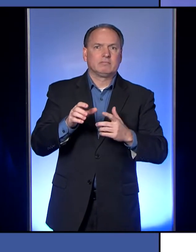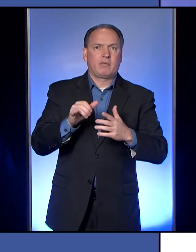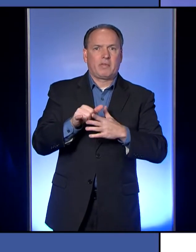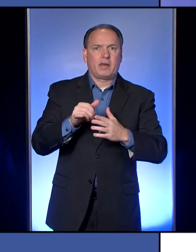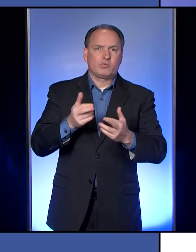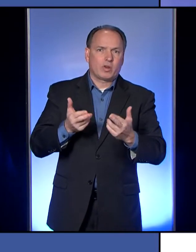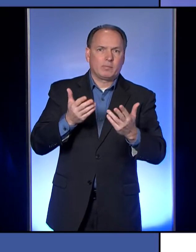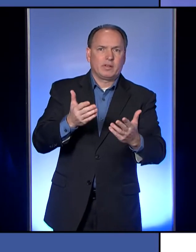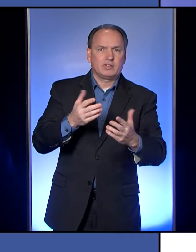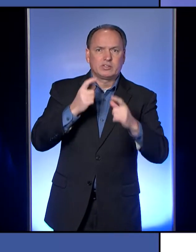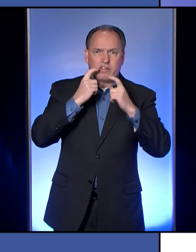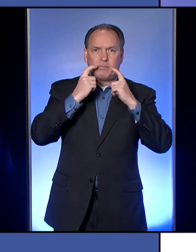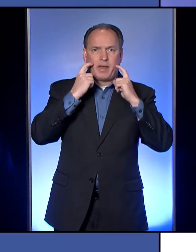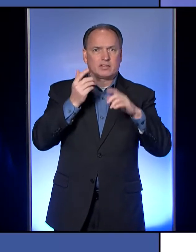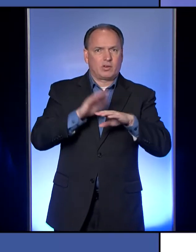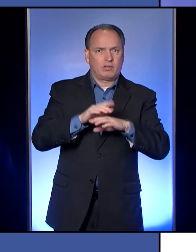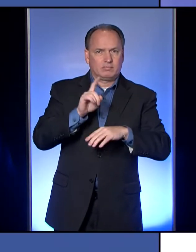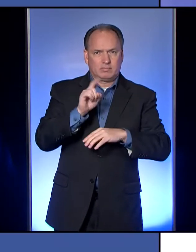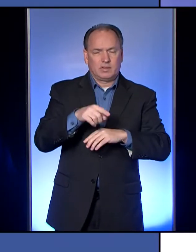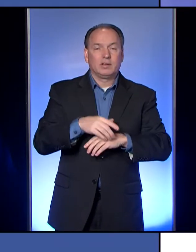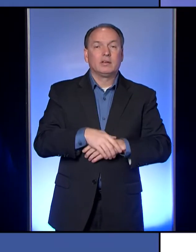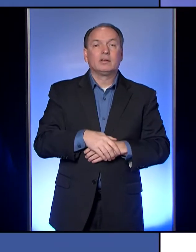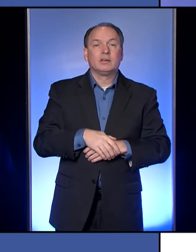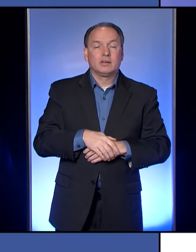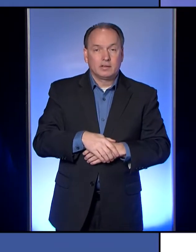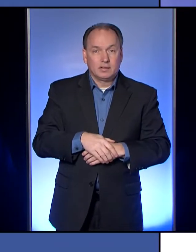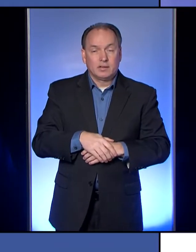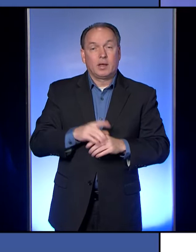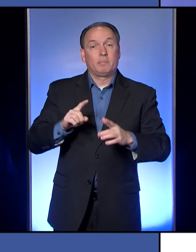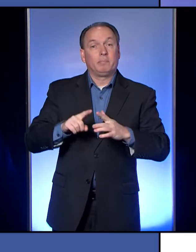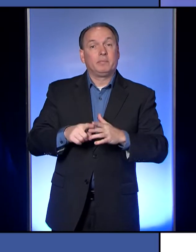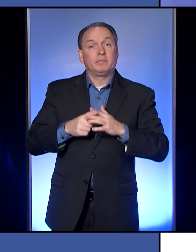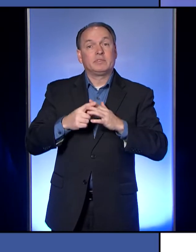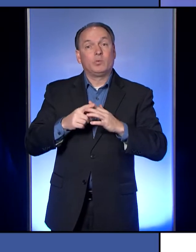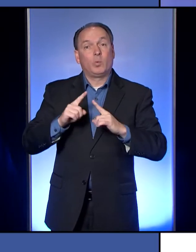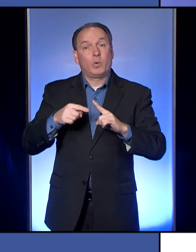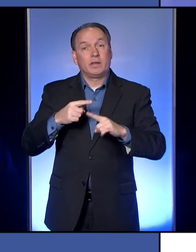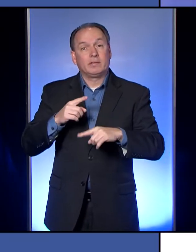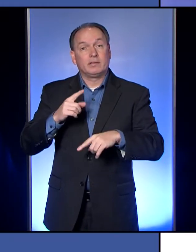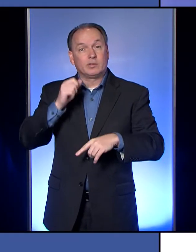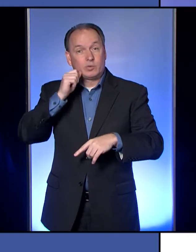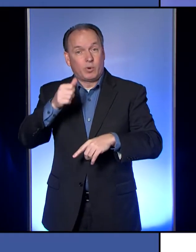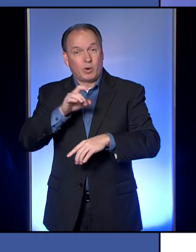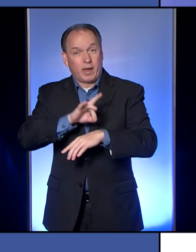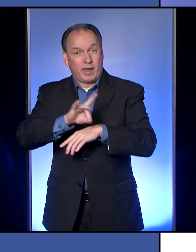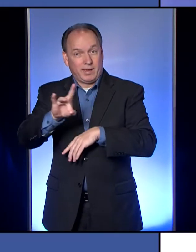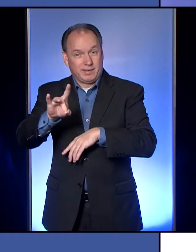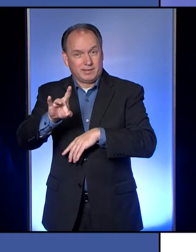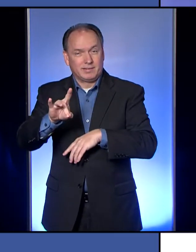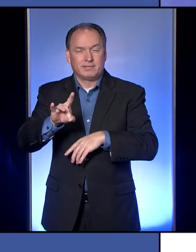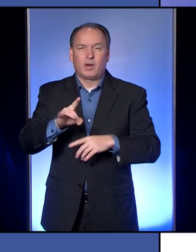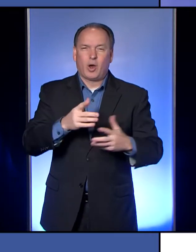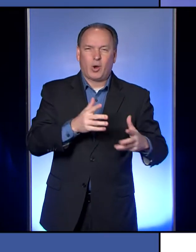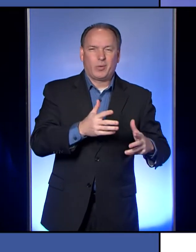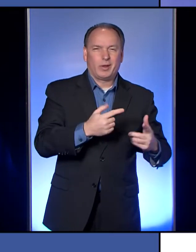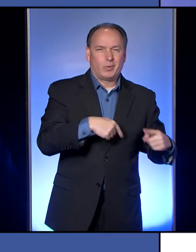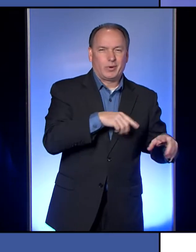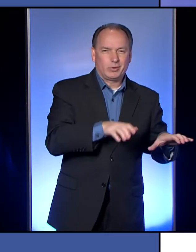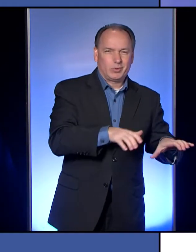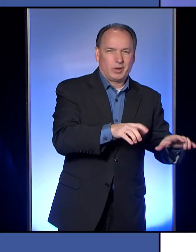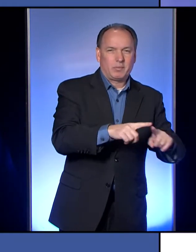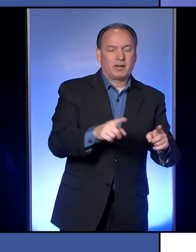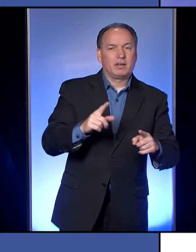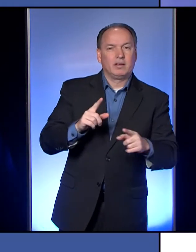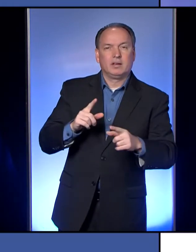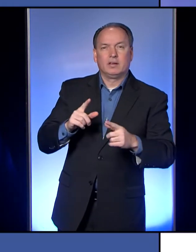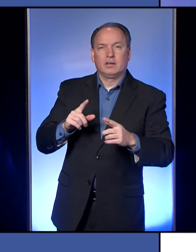the, uh, the mandate? So it begins at eight o'clock tomorrow night. Of course it's already in effect, but the actual enforcement begins at eight o